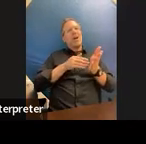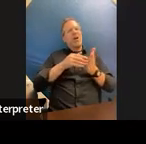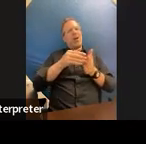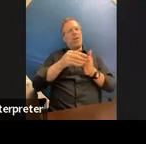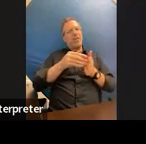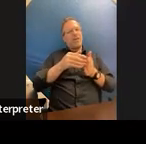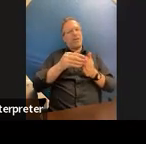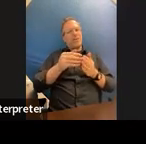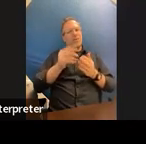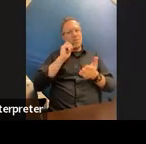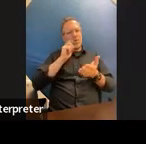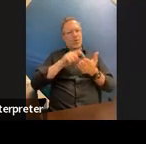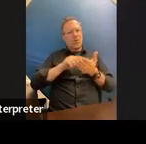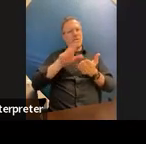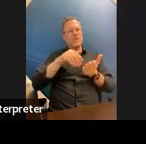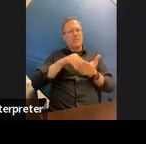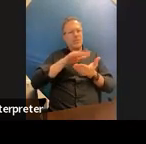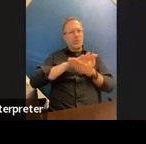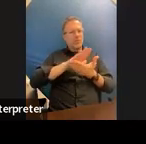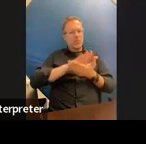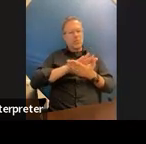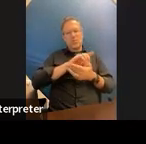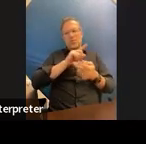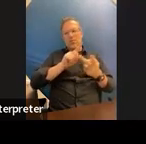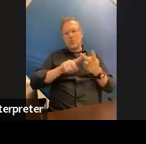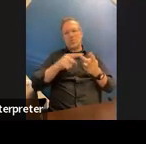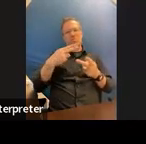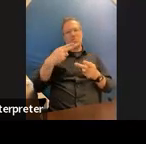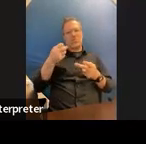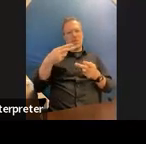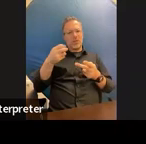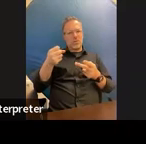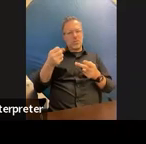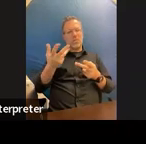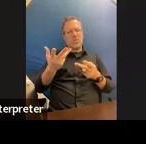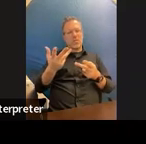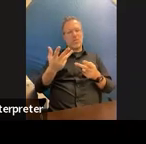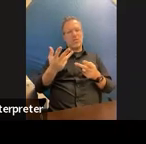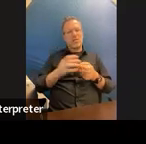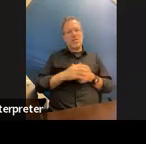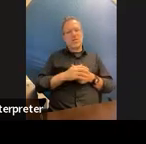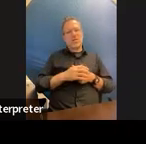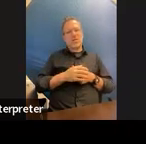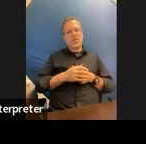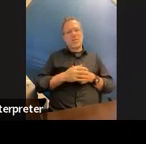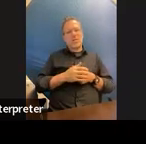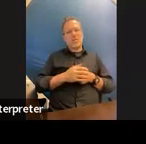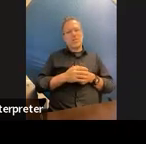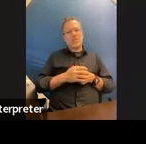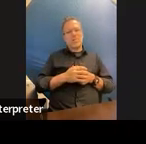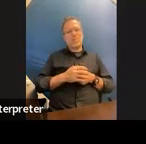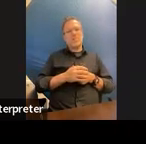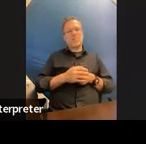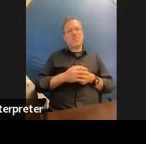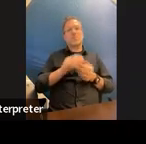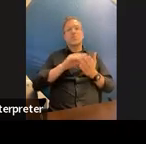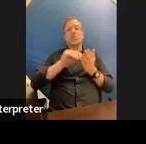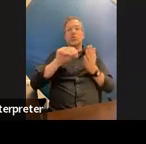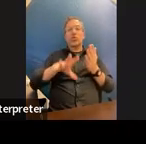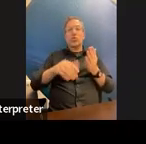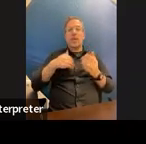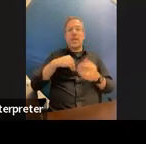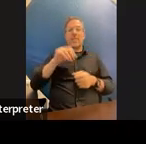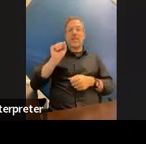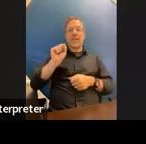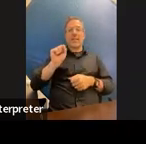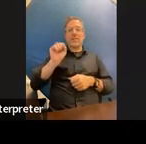middle school high school um a student with sld and they're